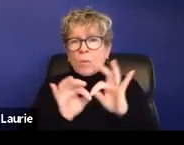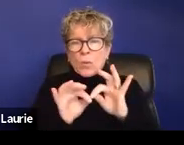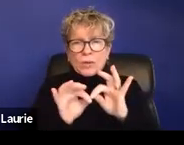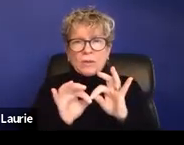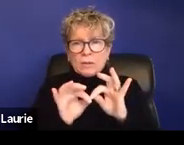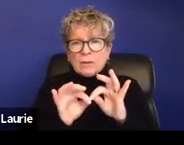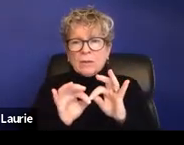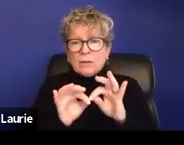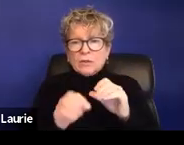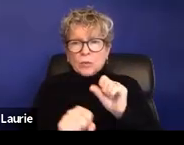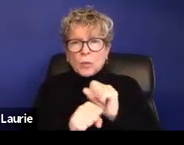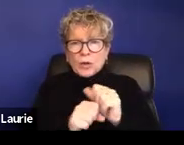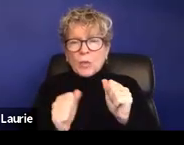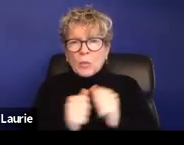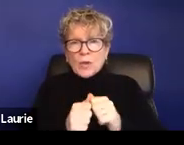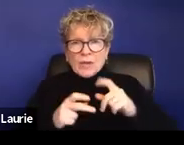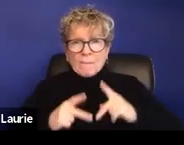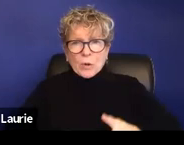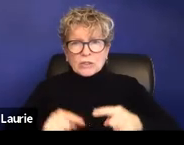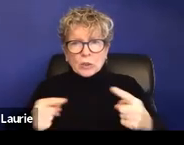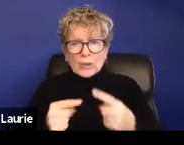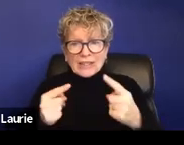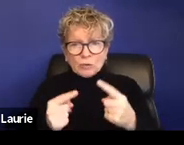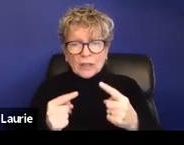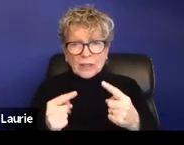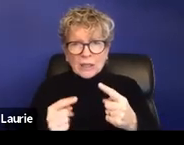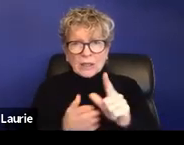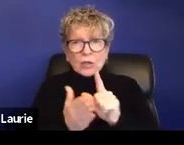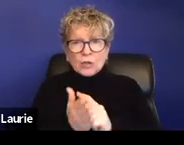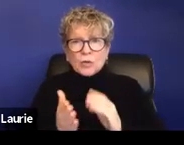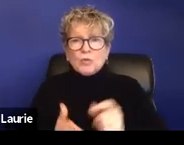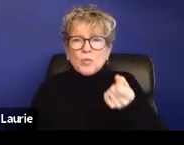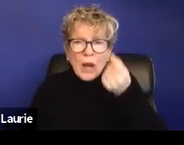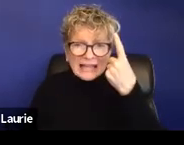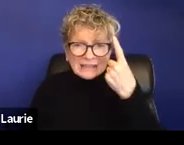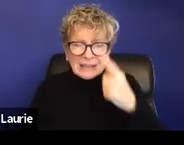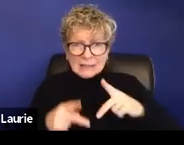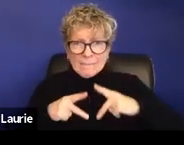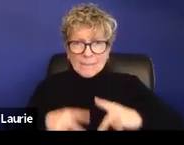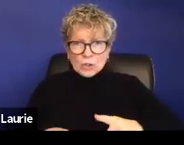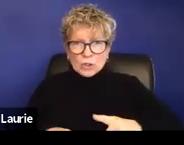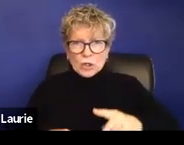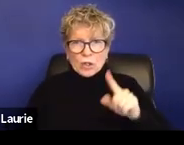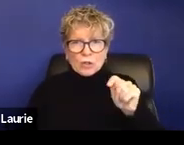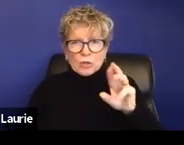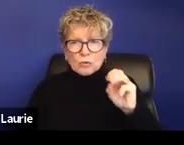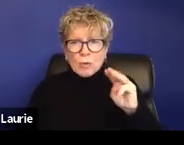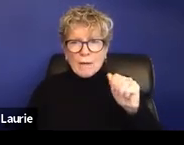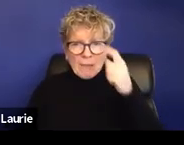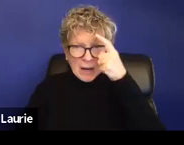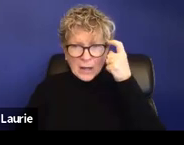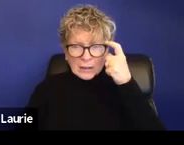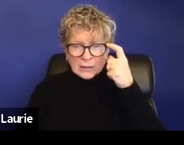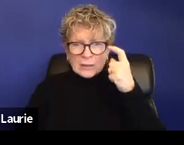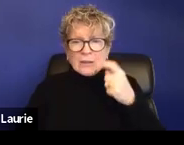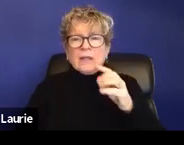attorney who understands trauma, who understands how to talk about sexual assault in a respectful